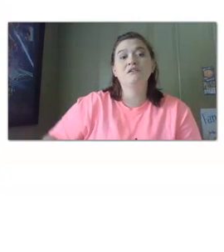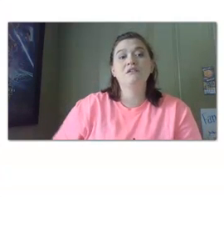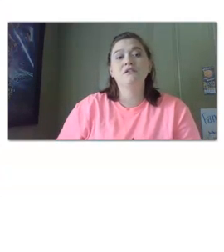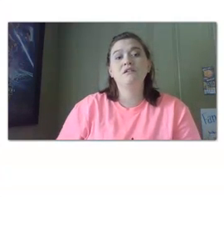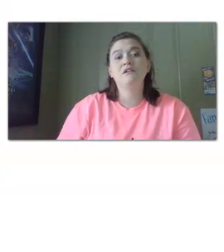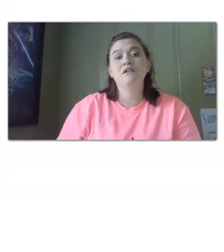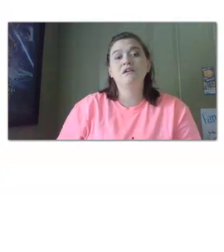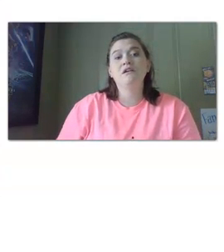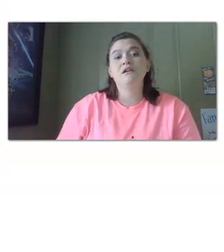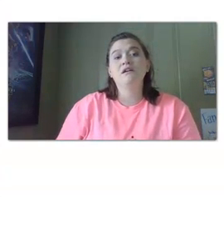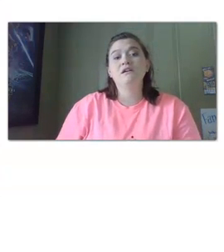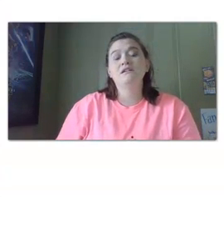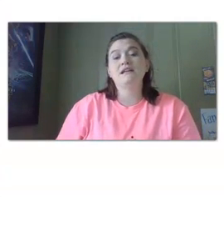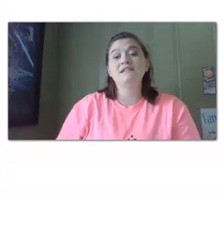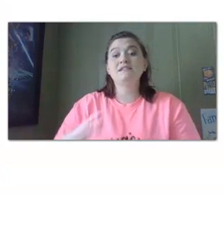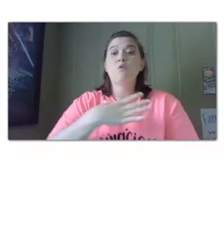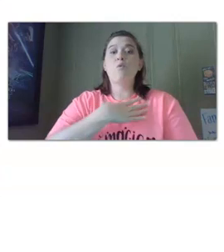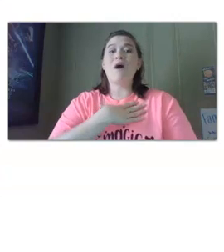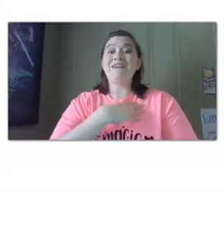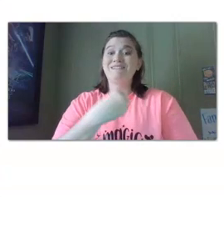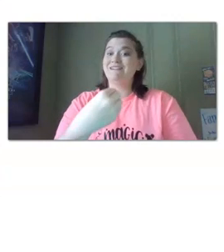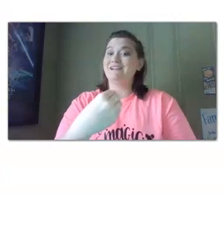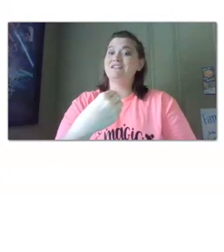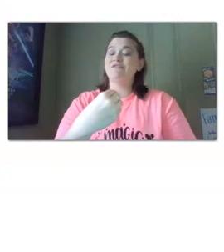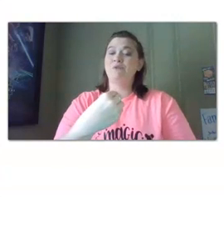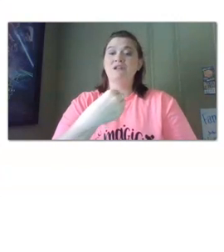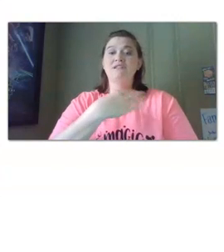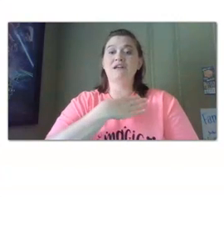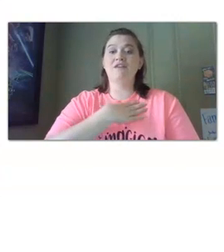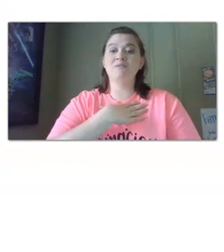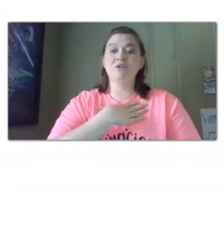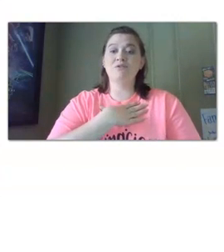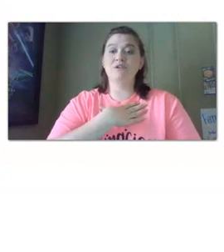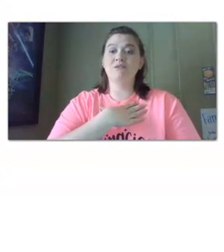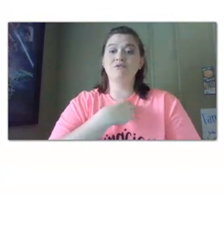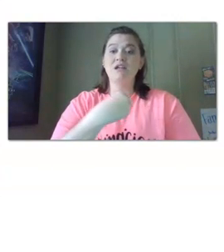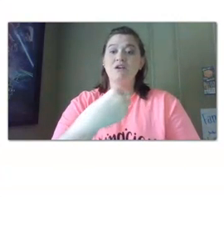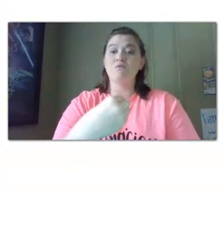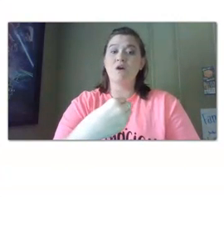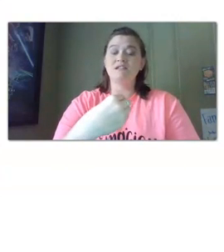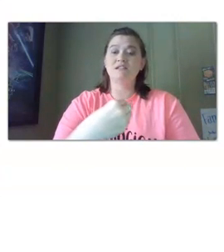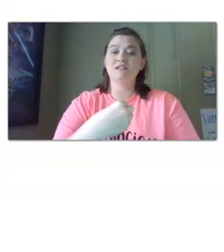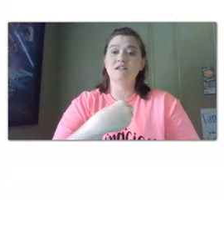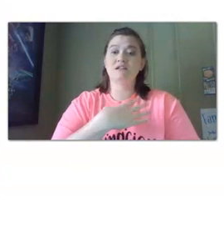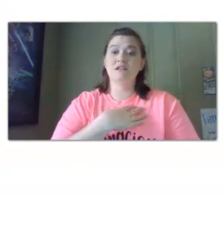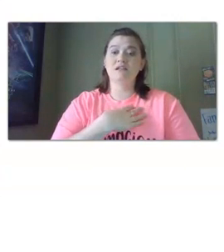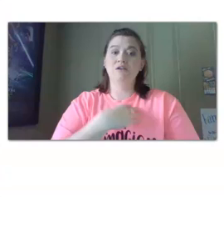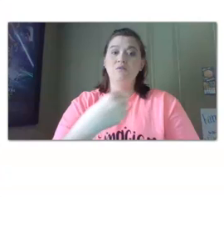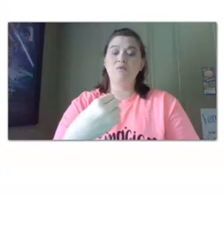next is white that's a different one it does not have a w so it comes right here white